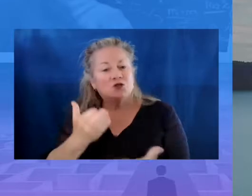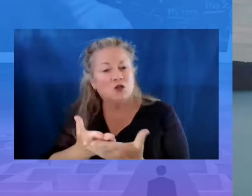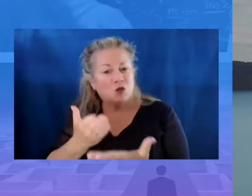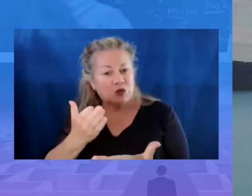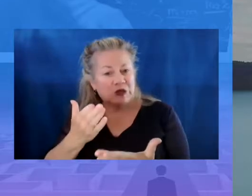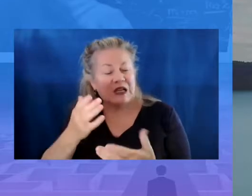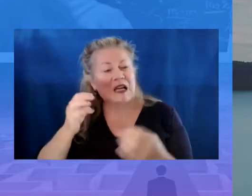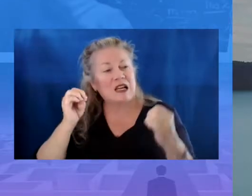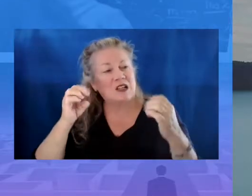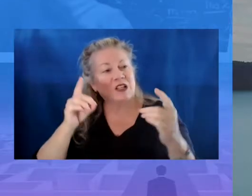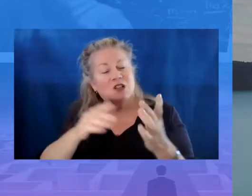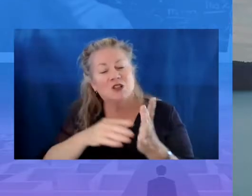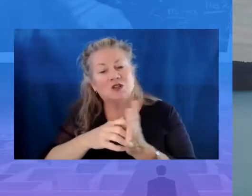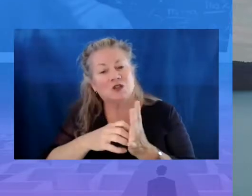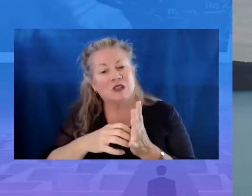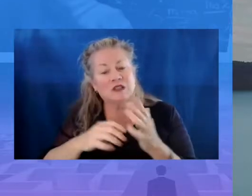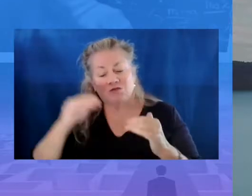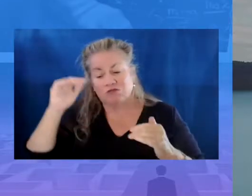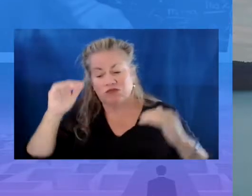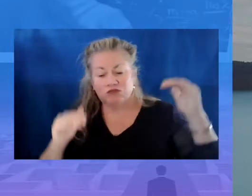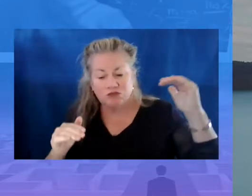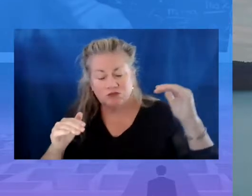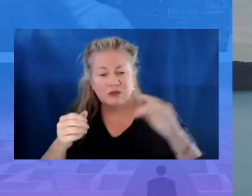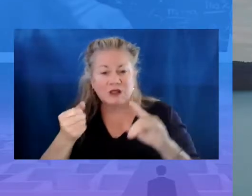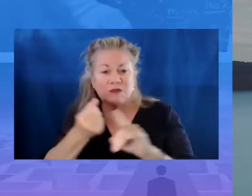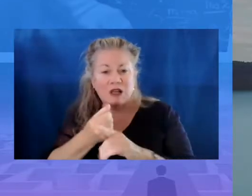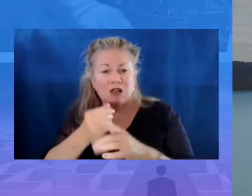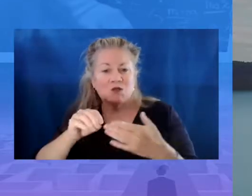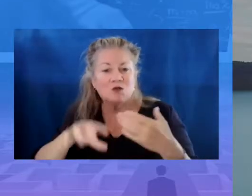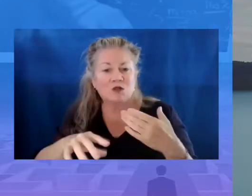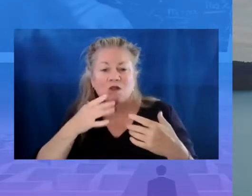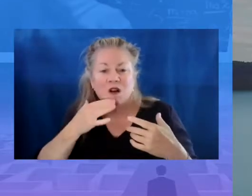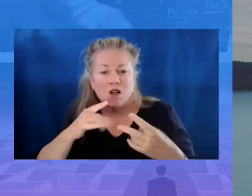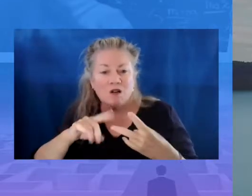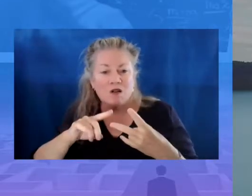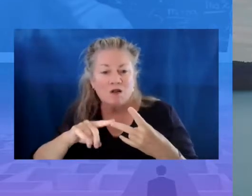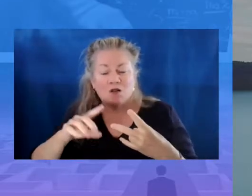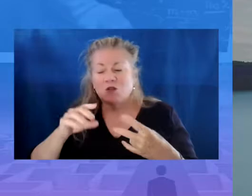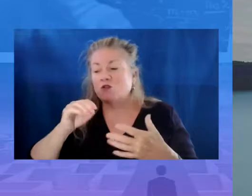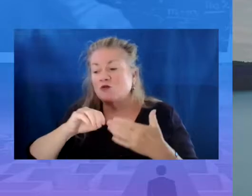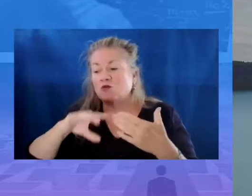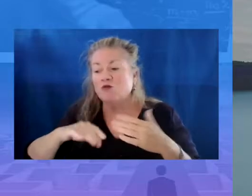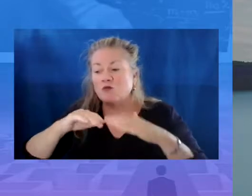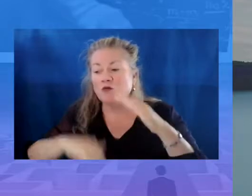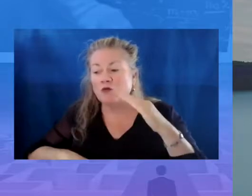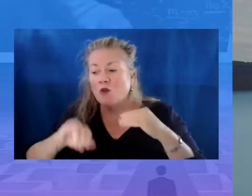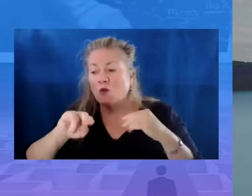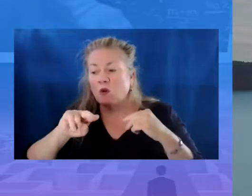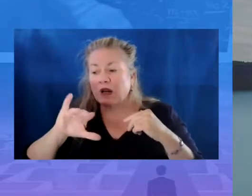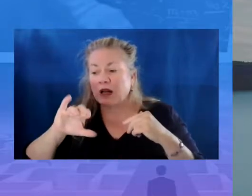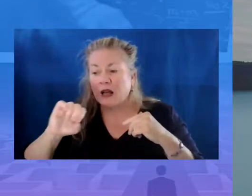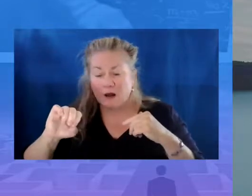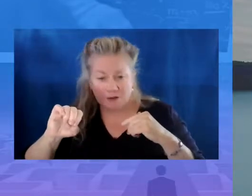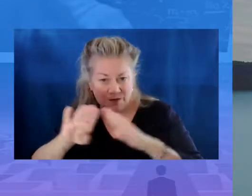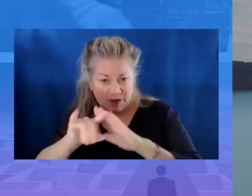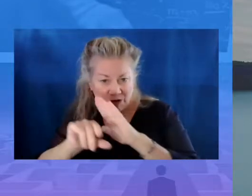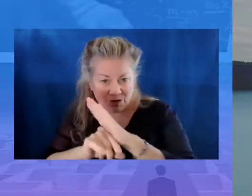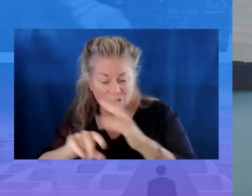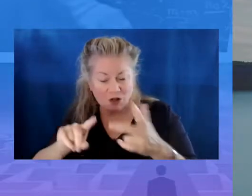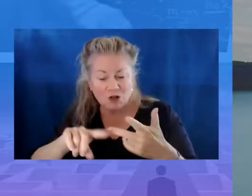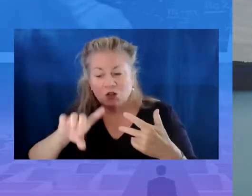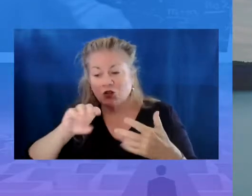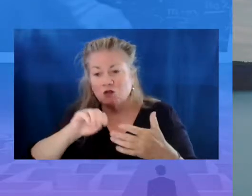research shows that educator shortages disproportionately impact students of color, students from low income backgrounds,